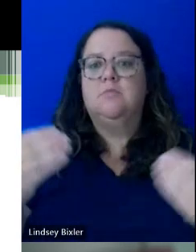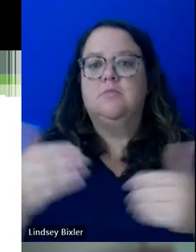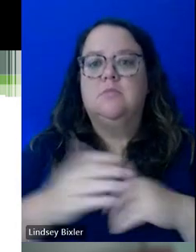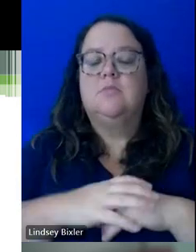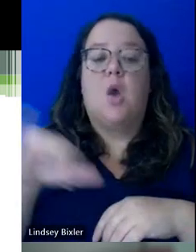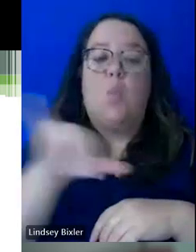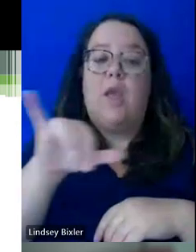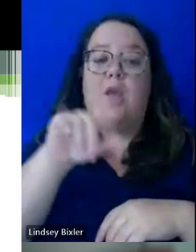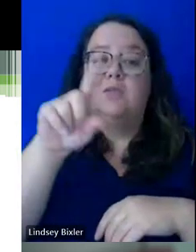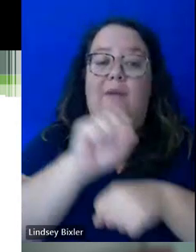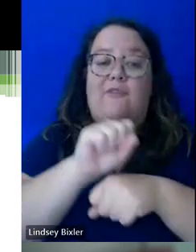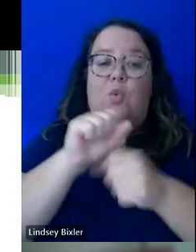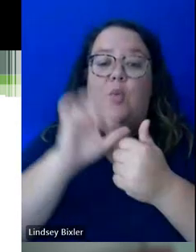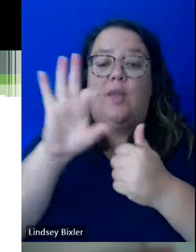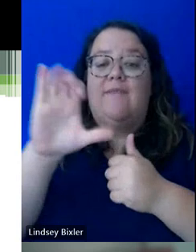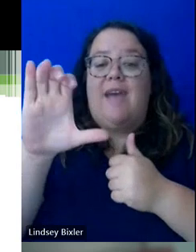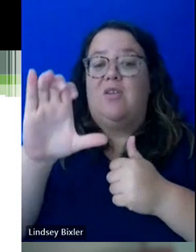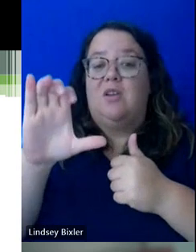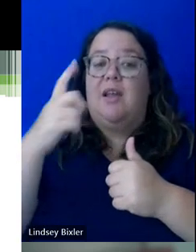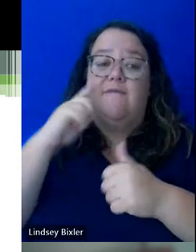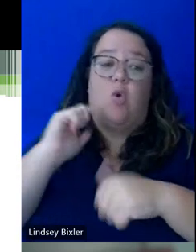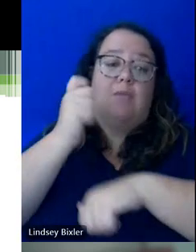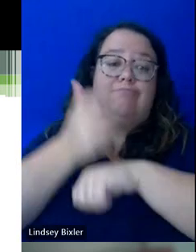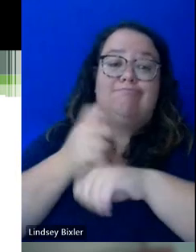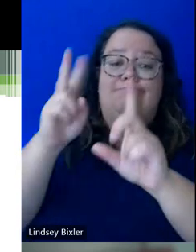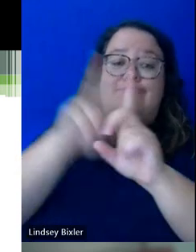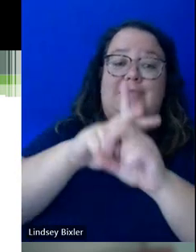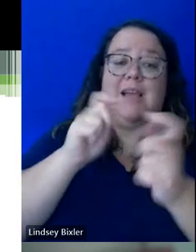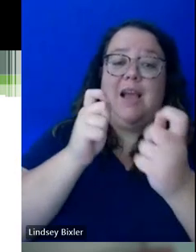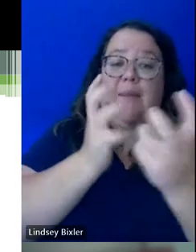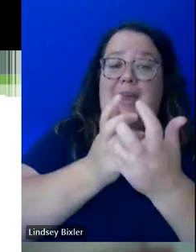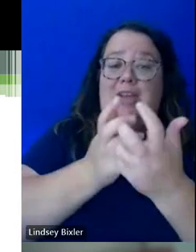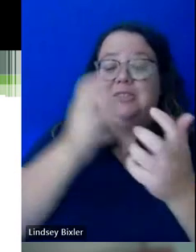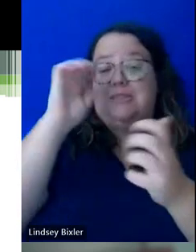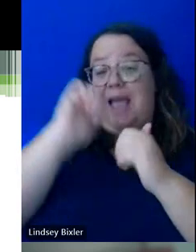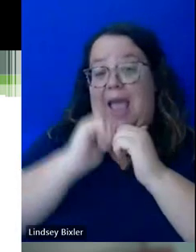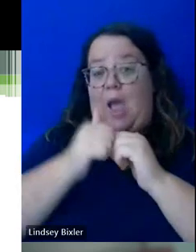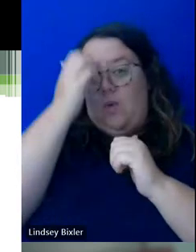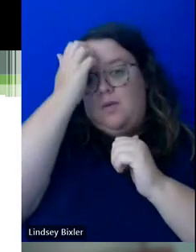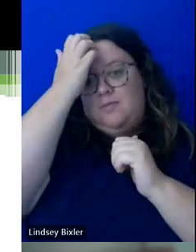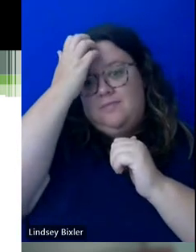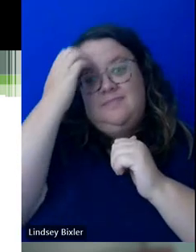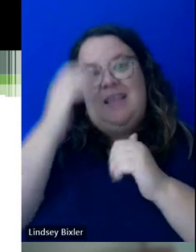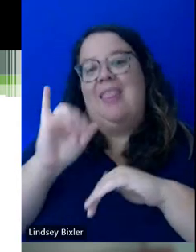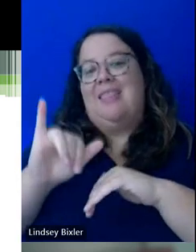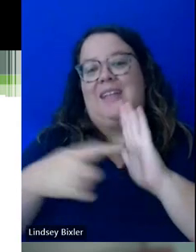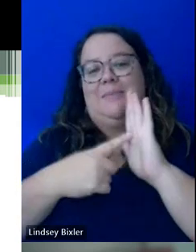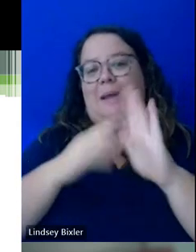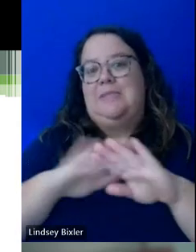faculty in a practical way around kind of implementing accommodations. And that's something that doesn't necessarily happen instantaneously.